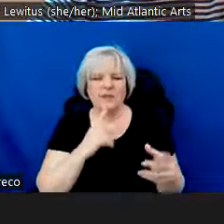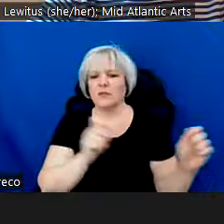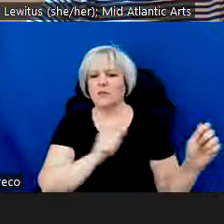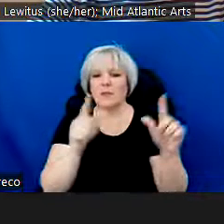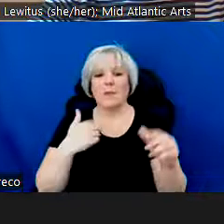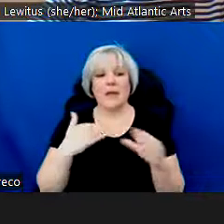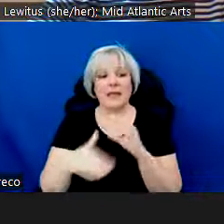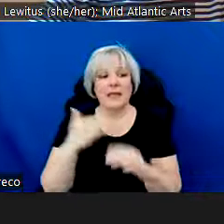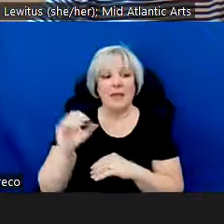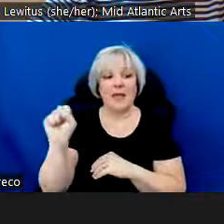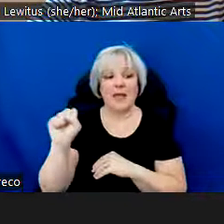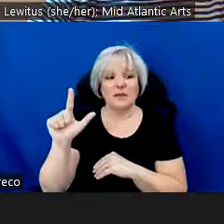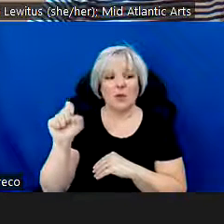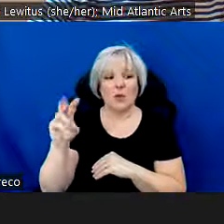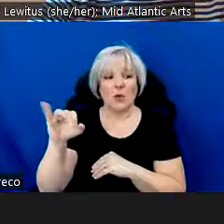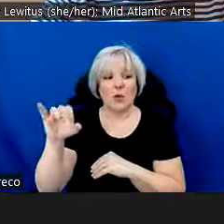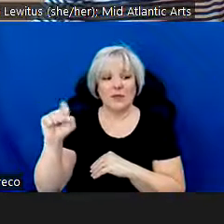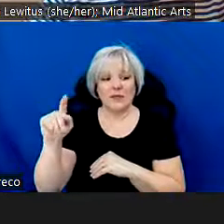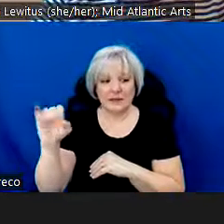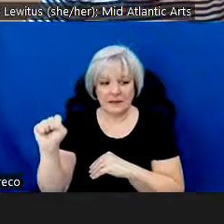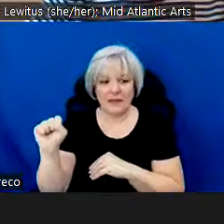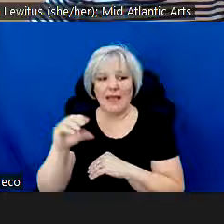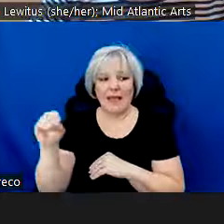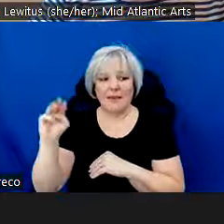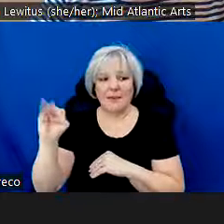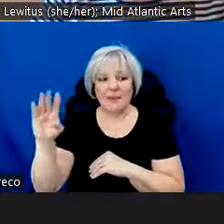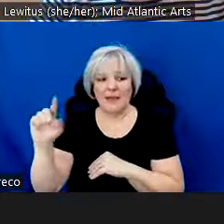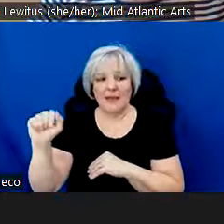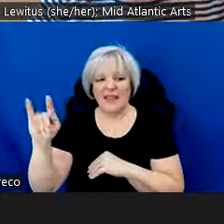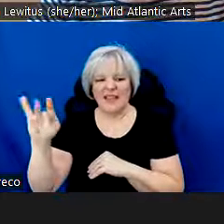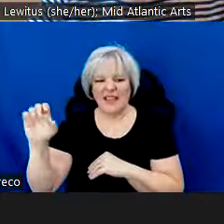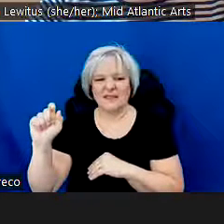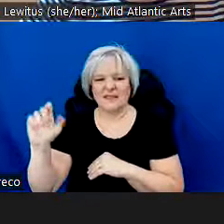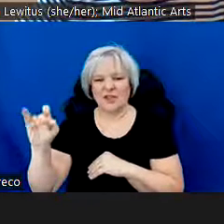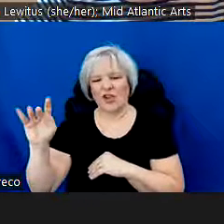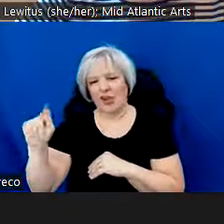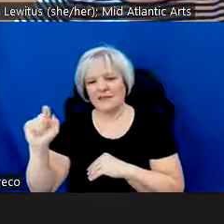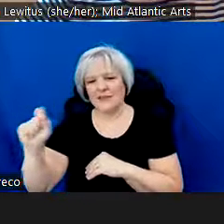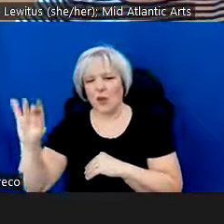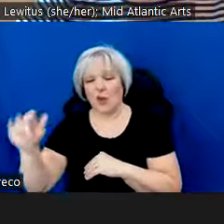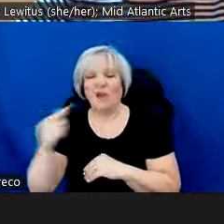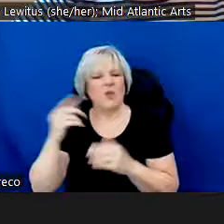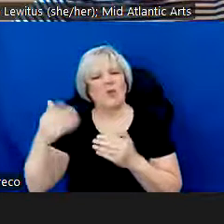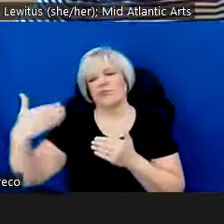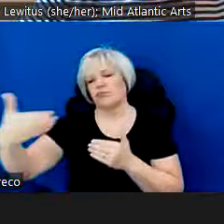email is sluwidis at midatlanticarts.org, and we'll share it a few times throughout this presentation.